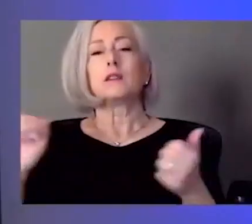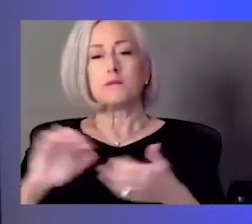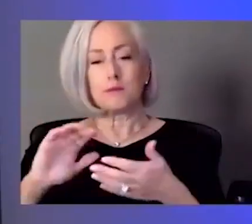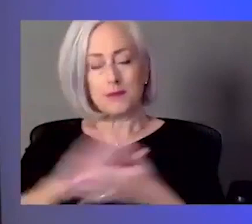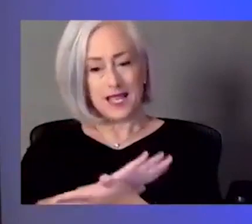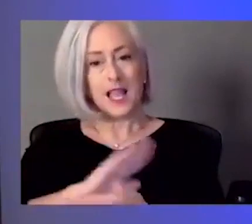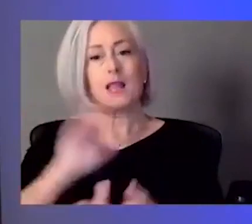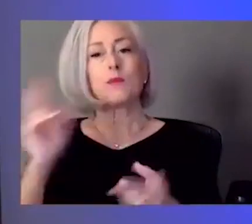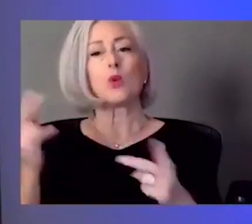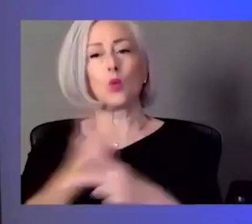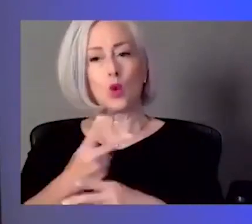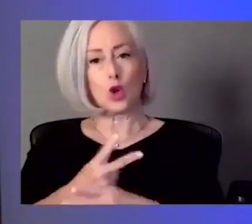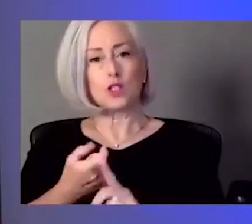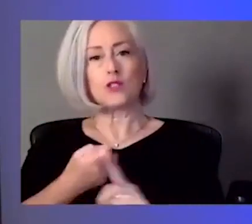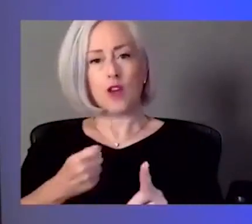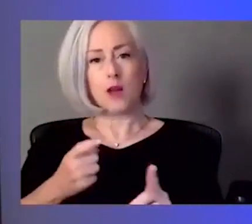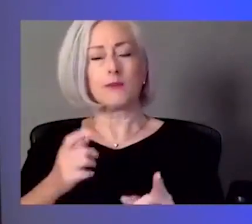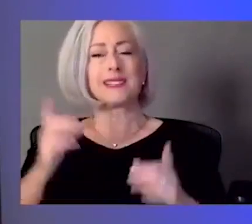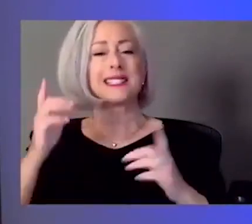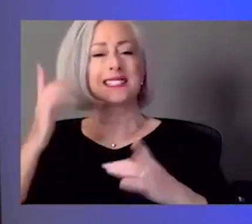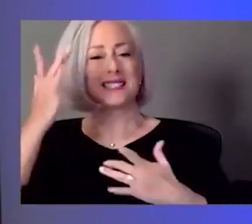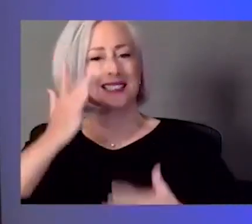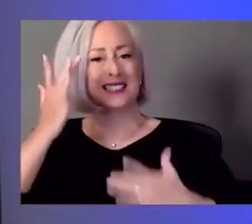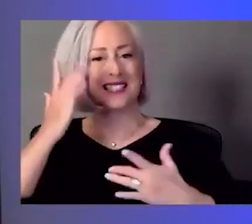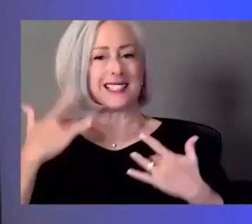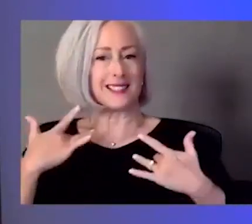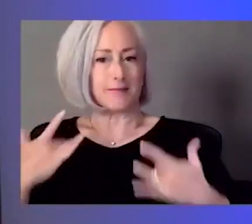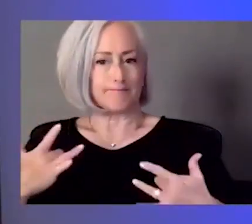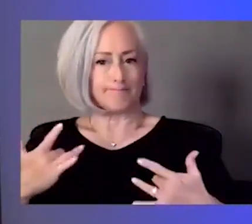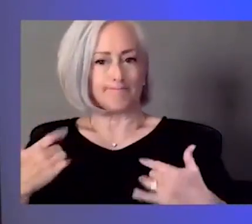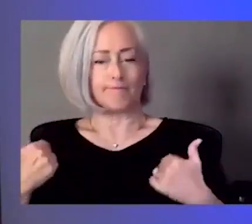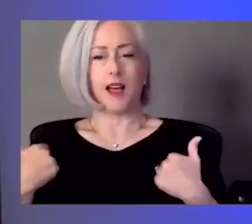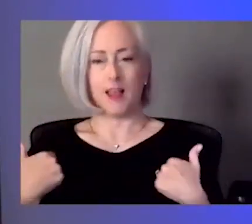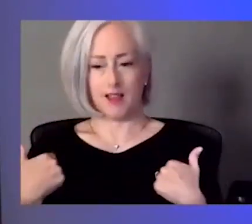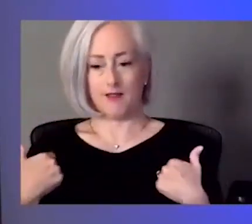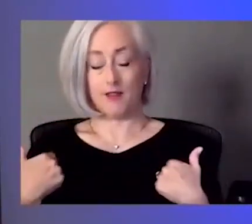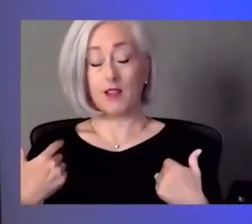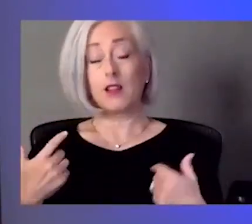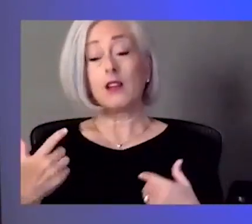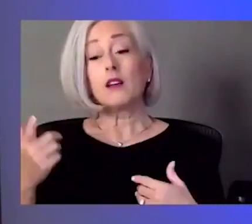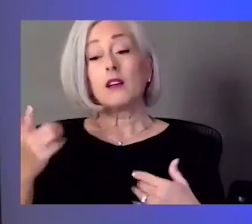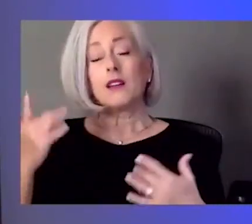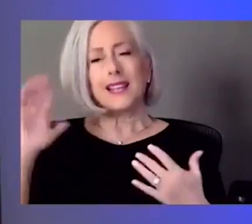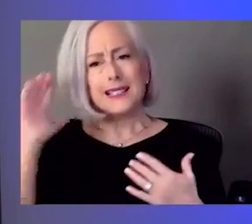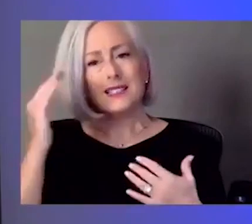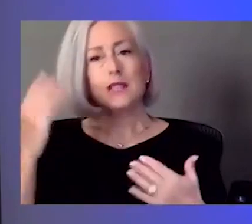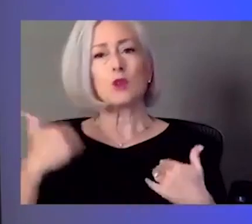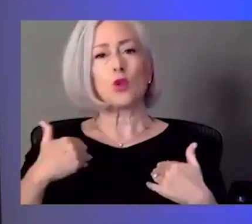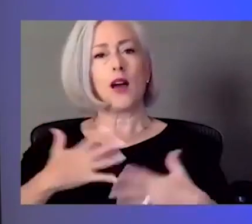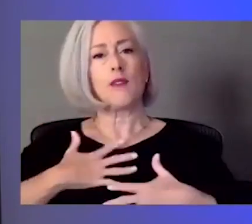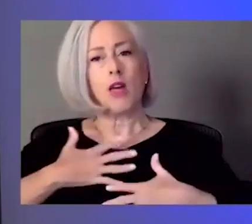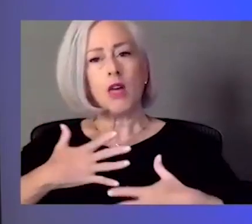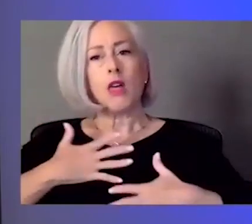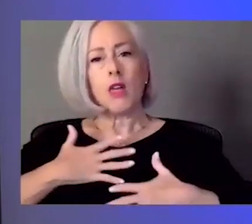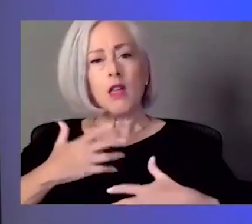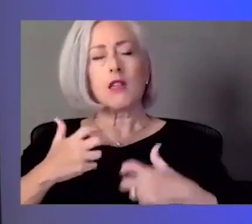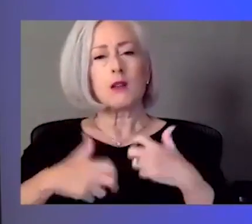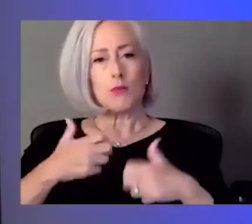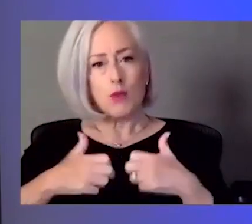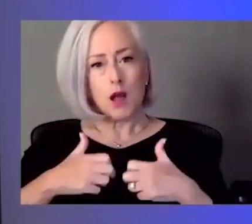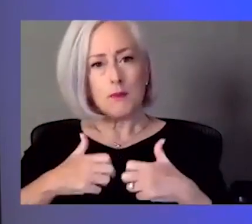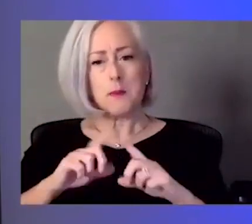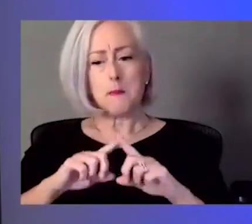What they are coming in with respiratory symptoms at that point in their hospitalization, I think it's probably difficult to know. Is it their underlying